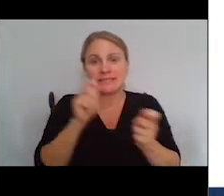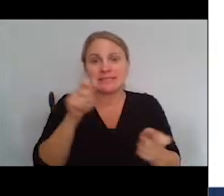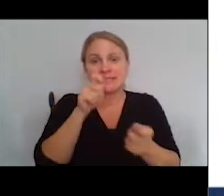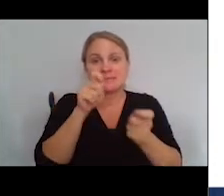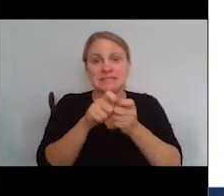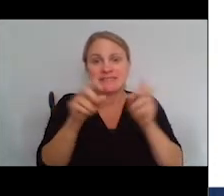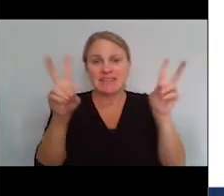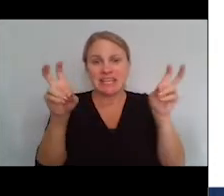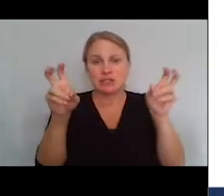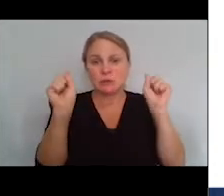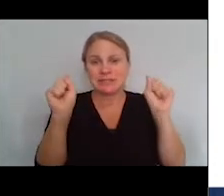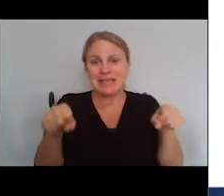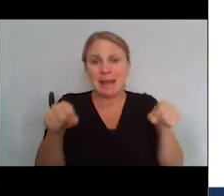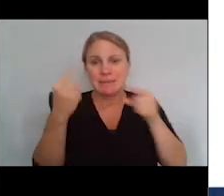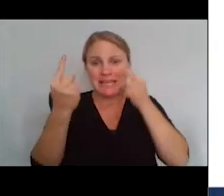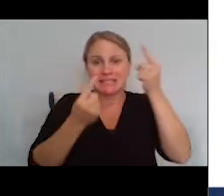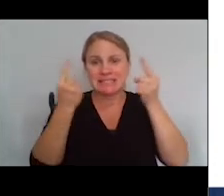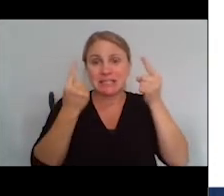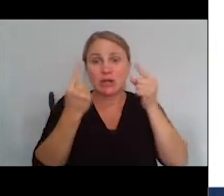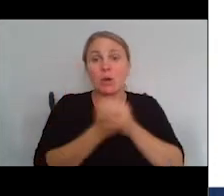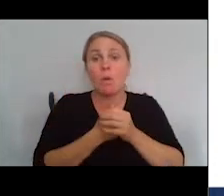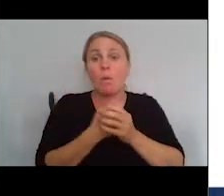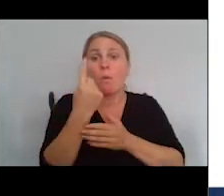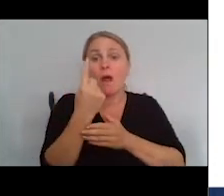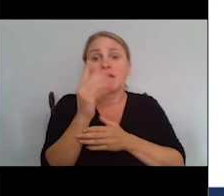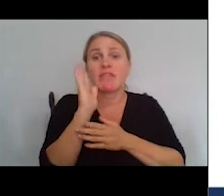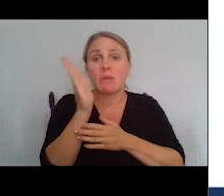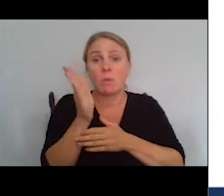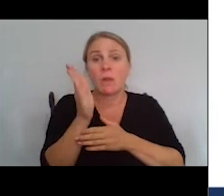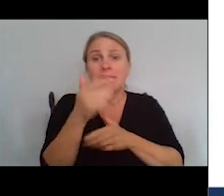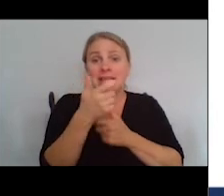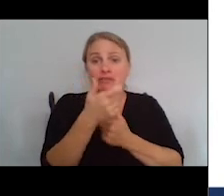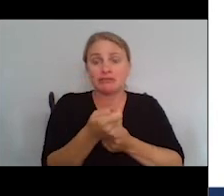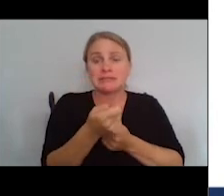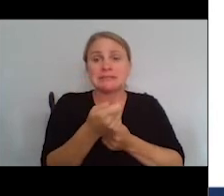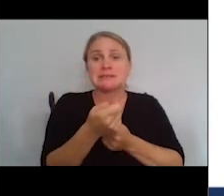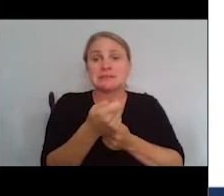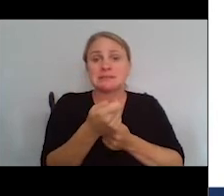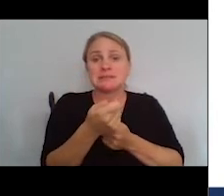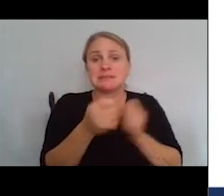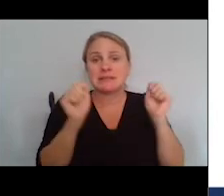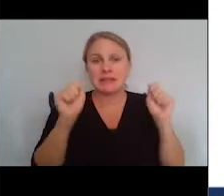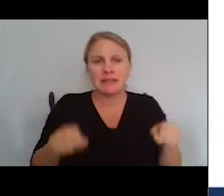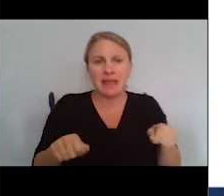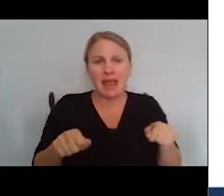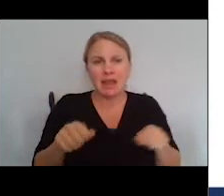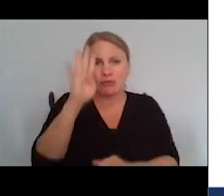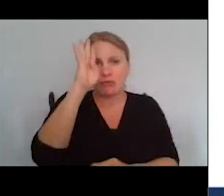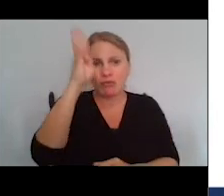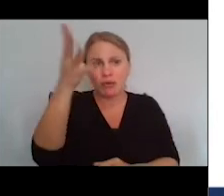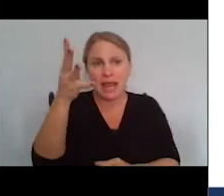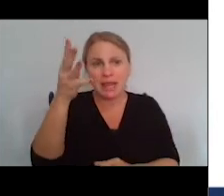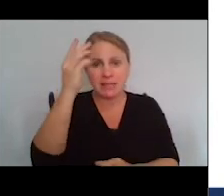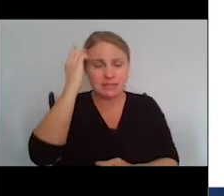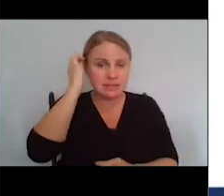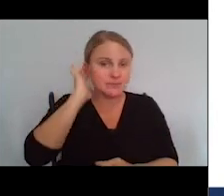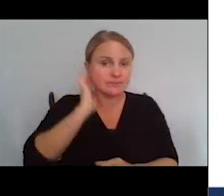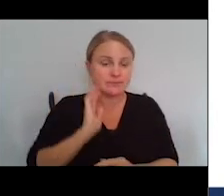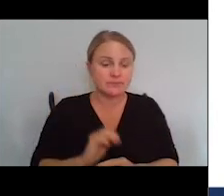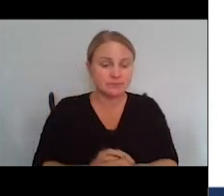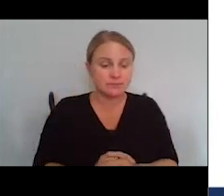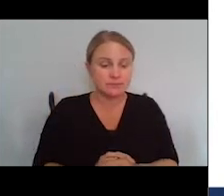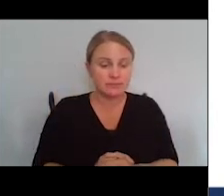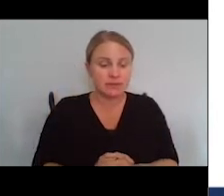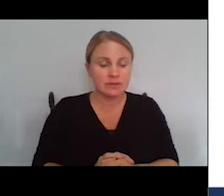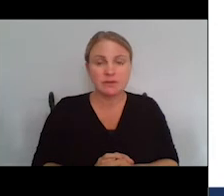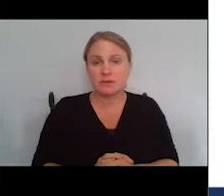should be considered. One of them, which would be very interesting, is to allow